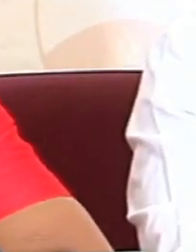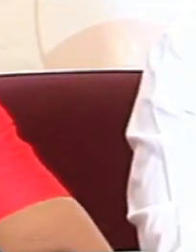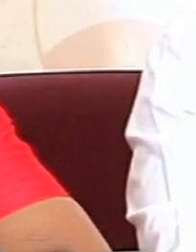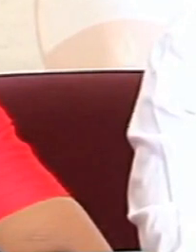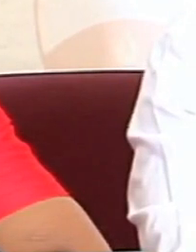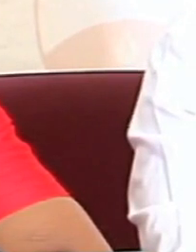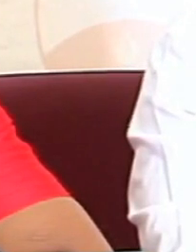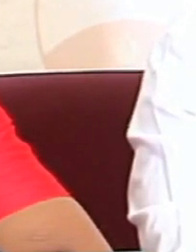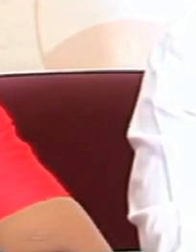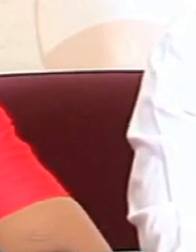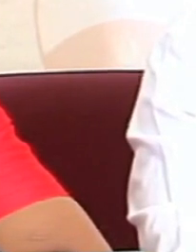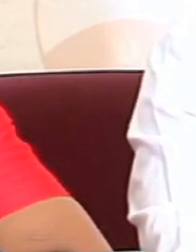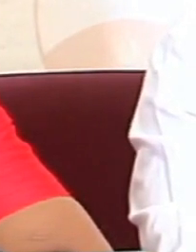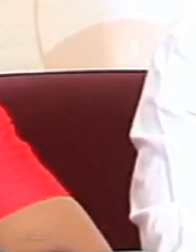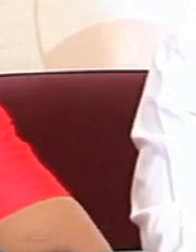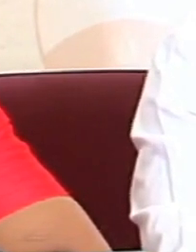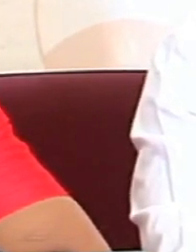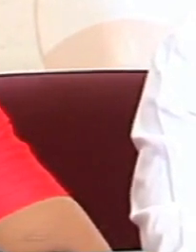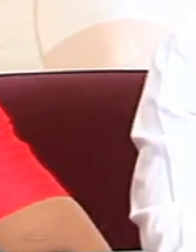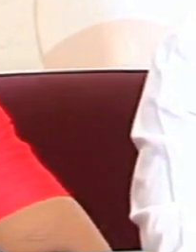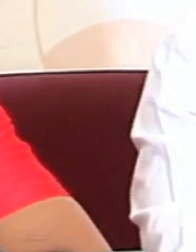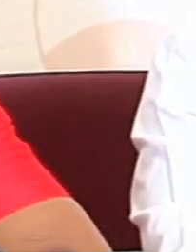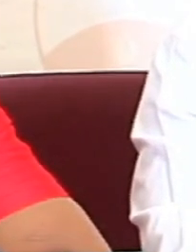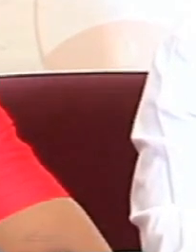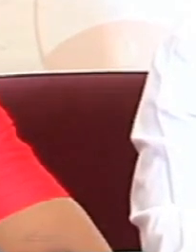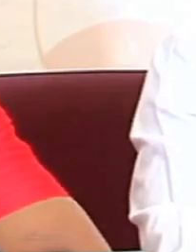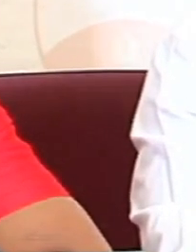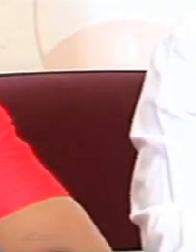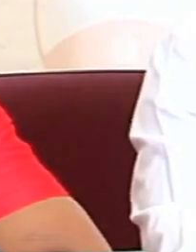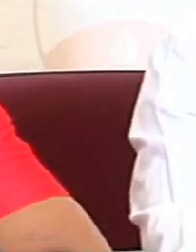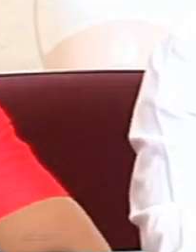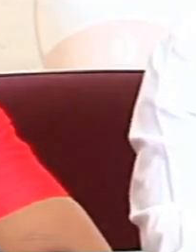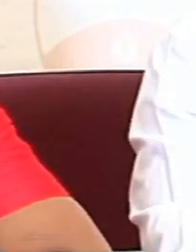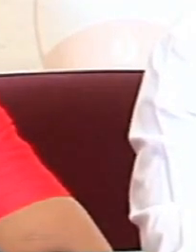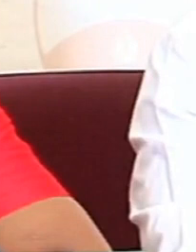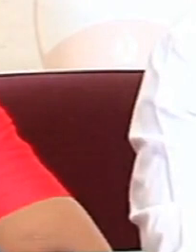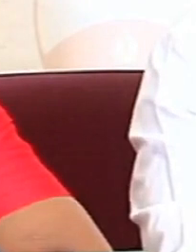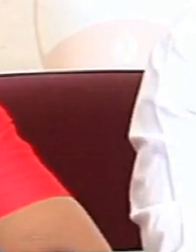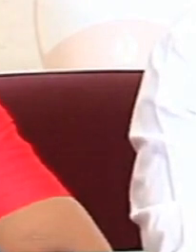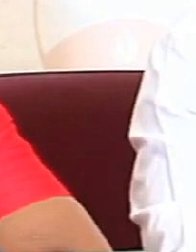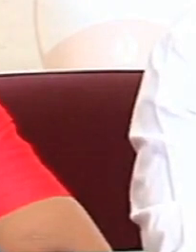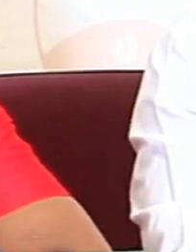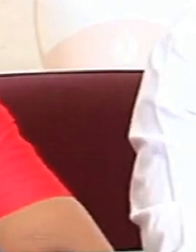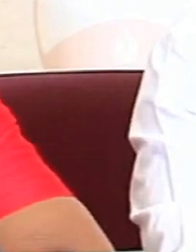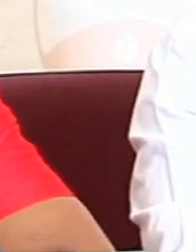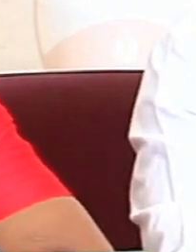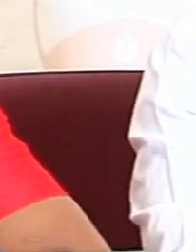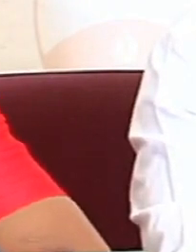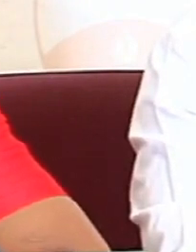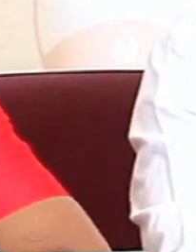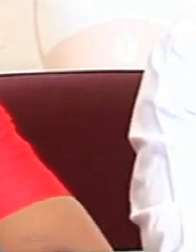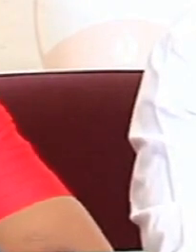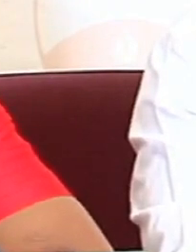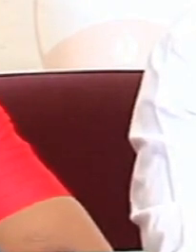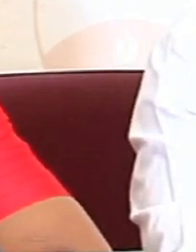other unions that are not necessarily in the health space because this is about ensuring that the rights of workers is